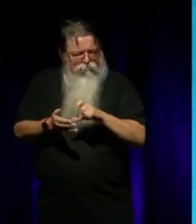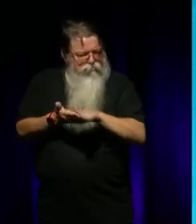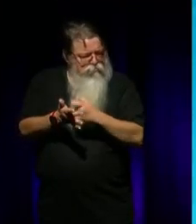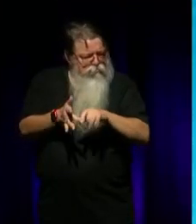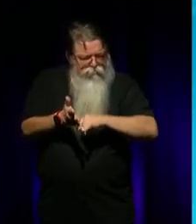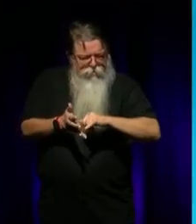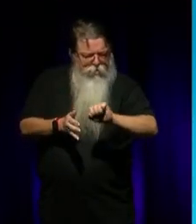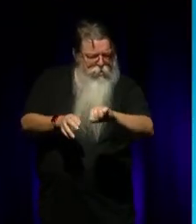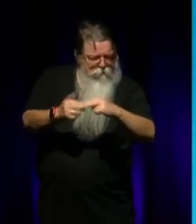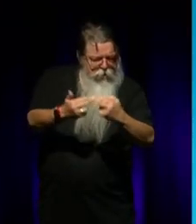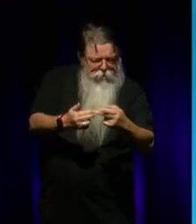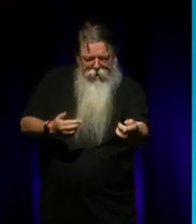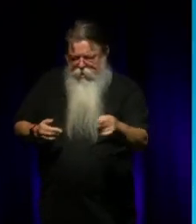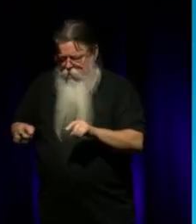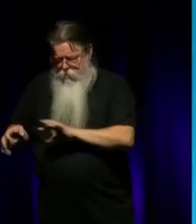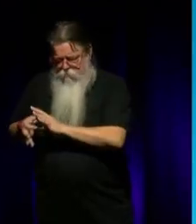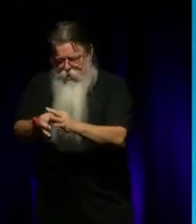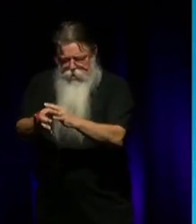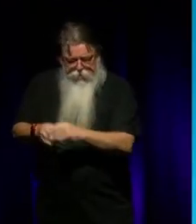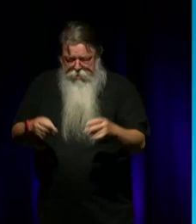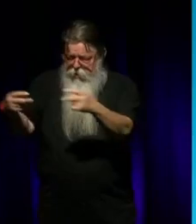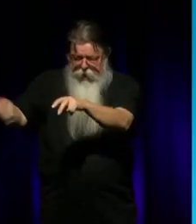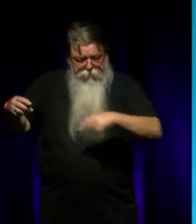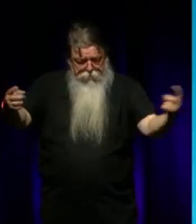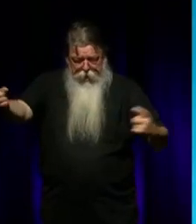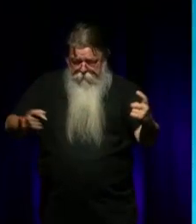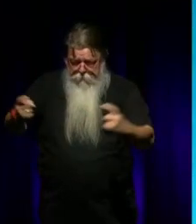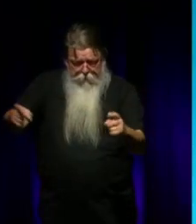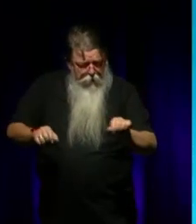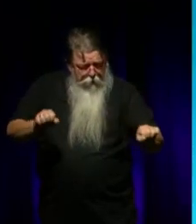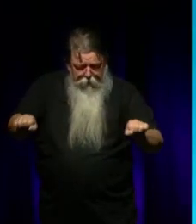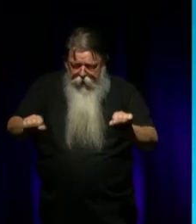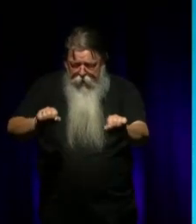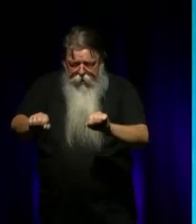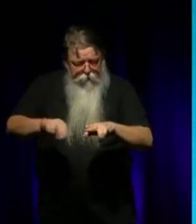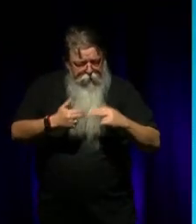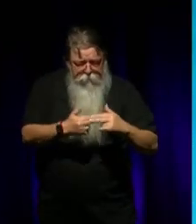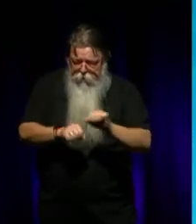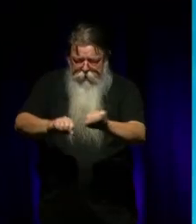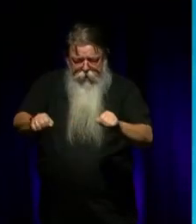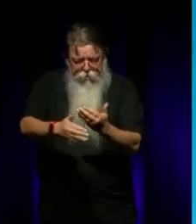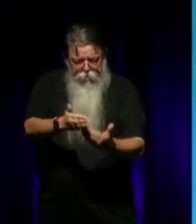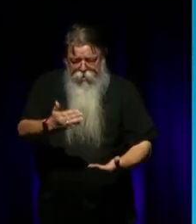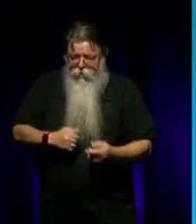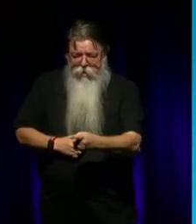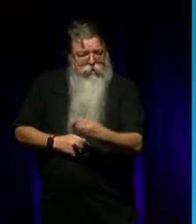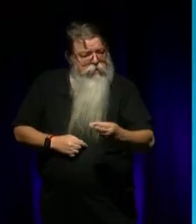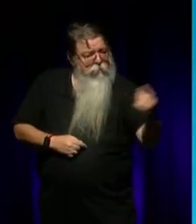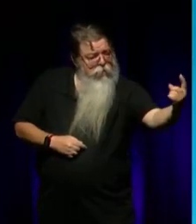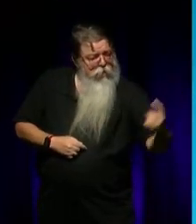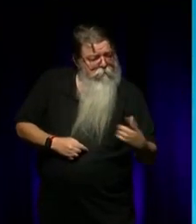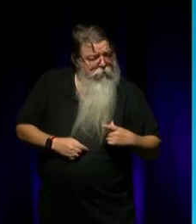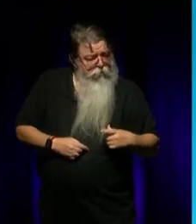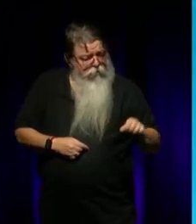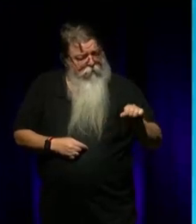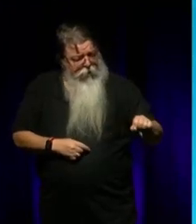And, like, the relationship, the dancers would come in. And, you know, some of our dancers, you know, some come because their backyard is 5%